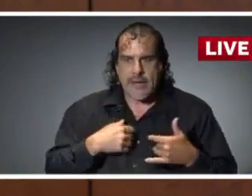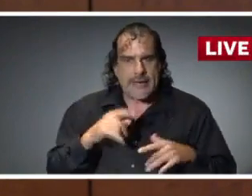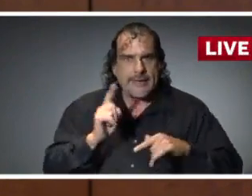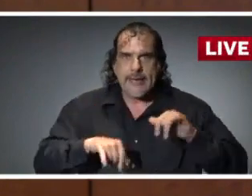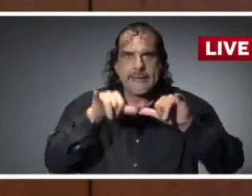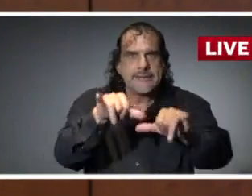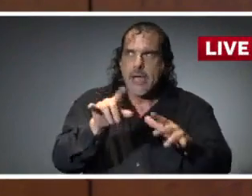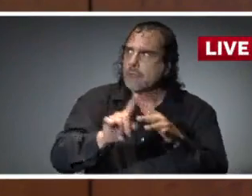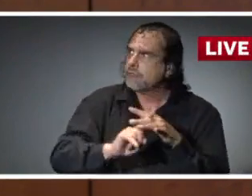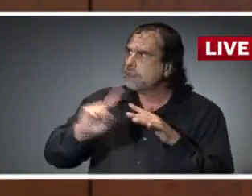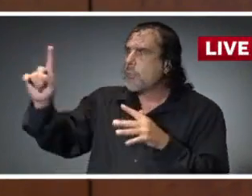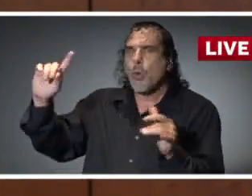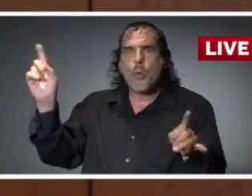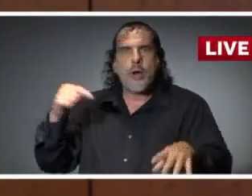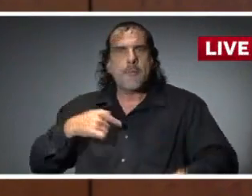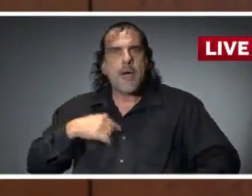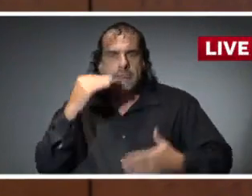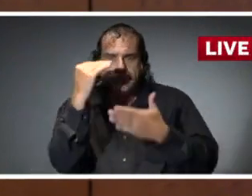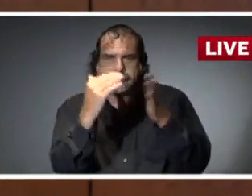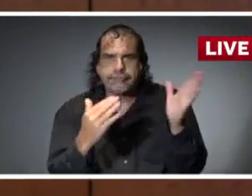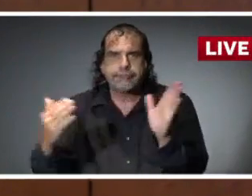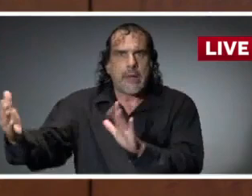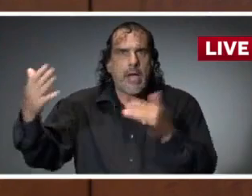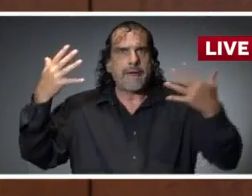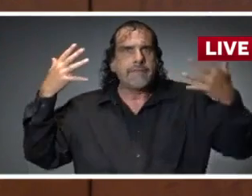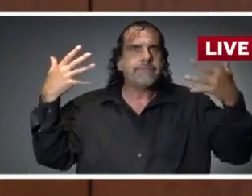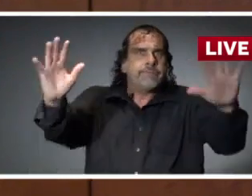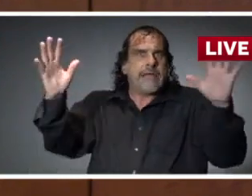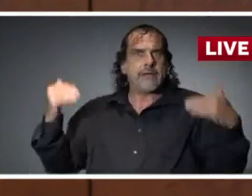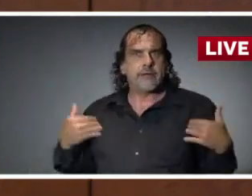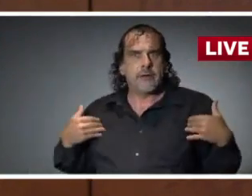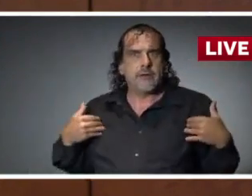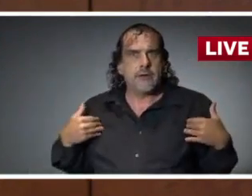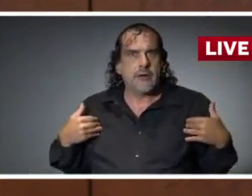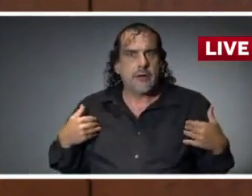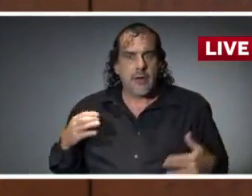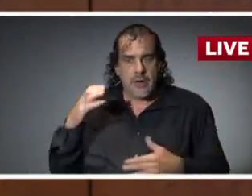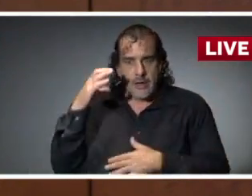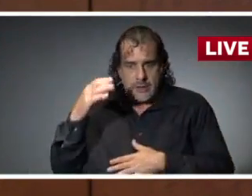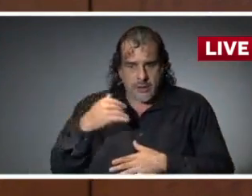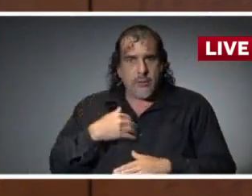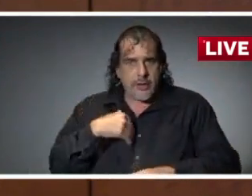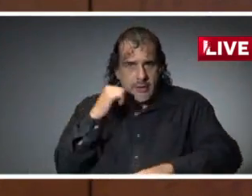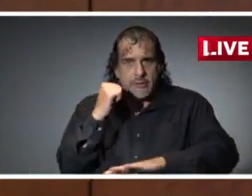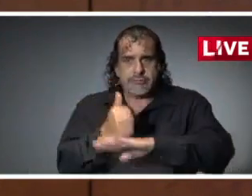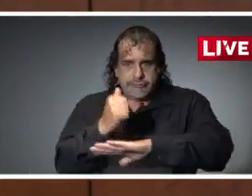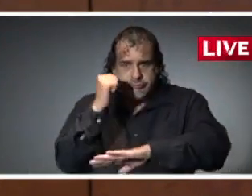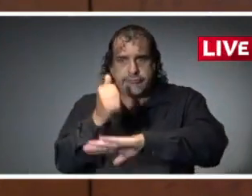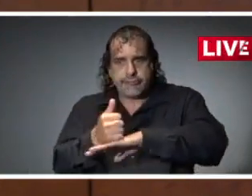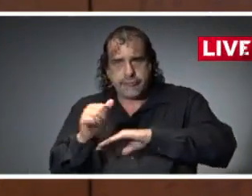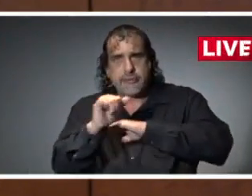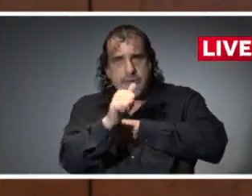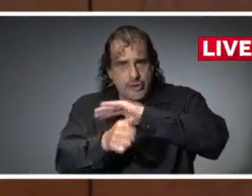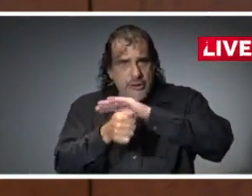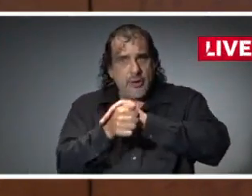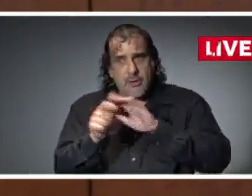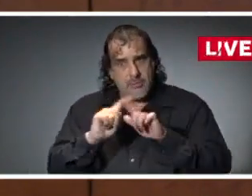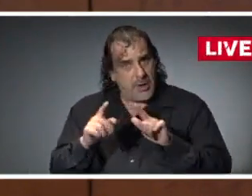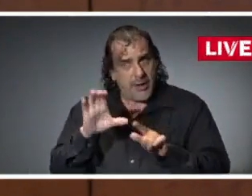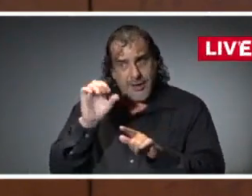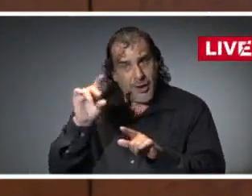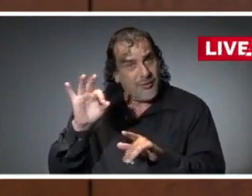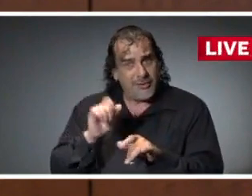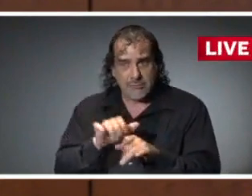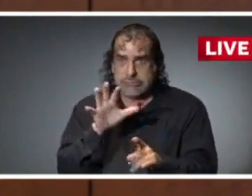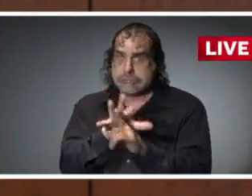And as a reminder, with COVID and occupying congregate shelters, the risk of exposure is increased there, and we want